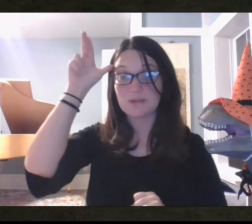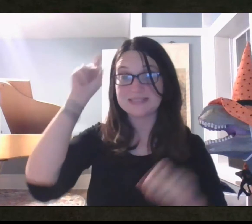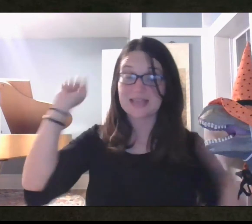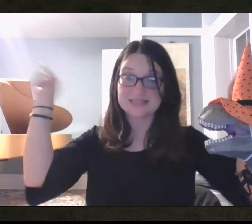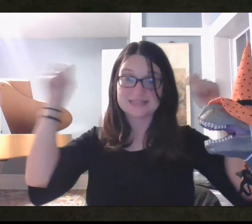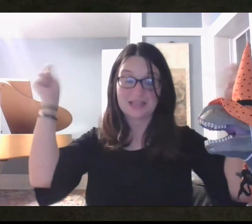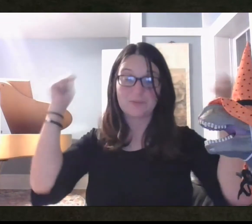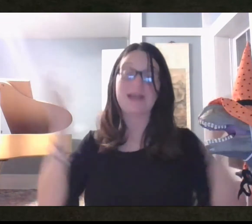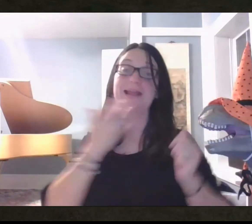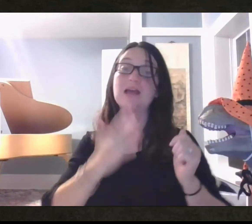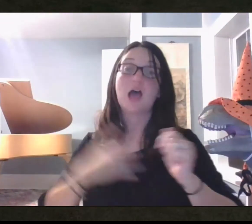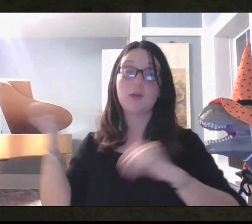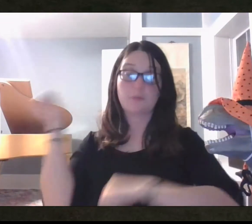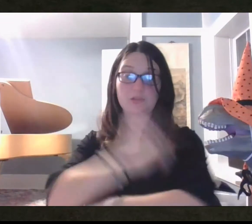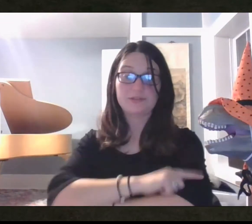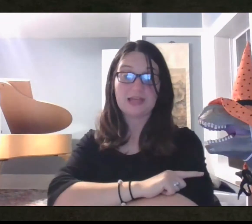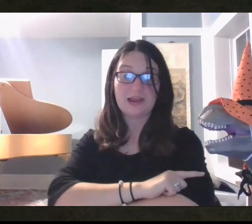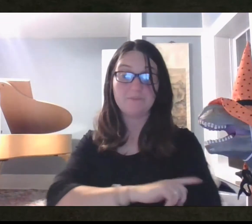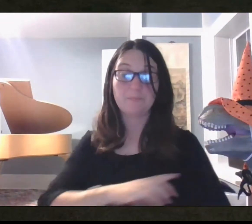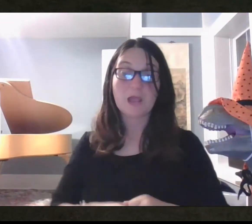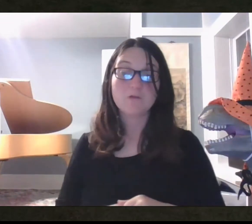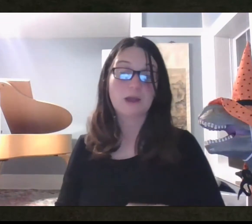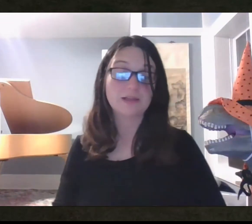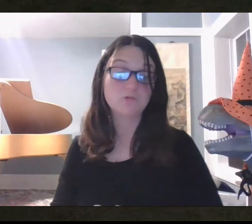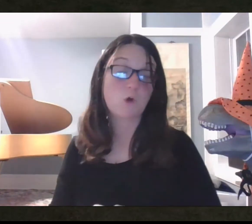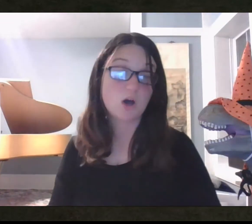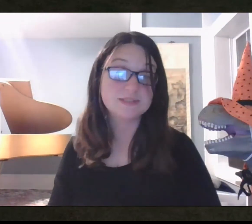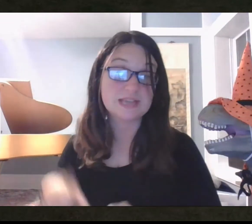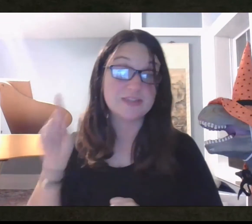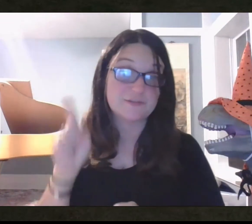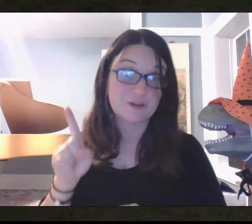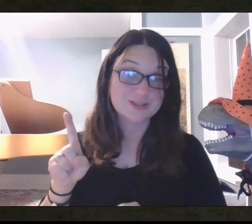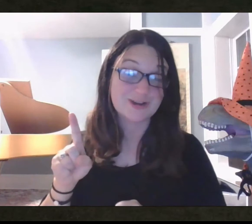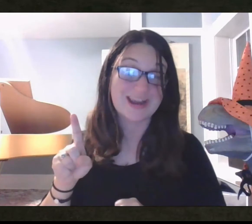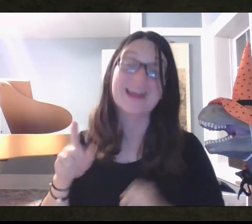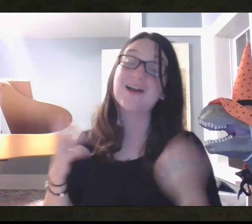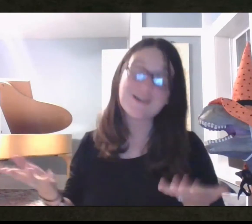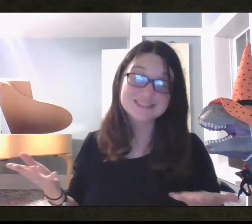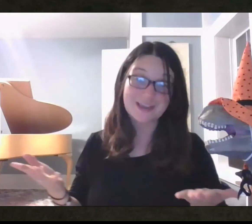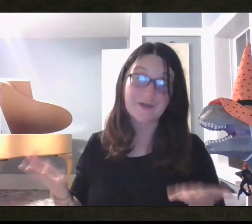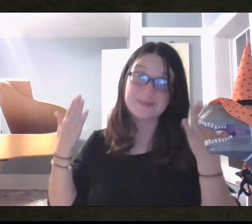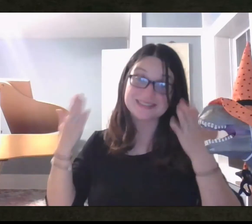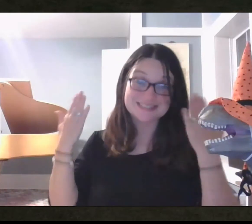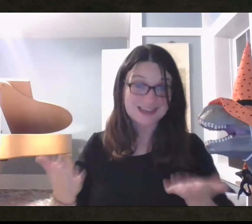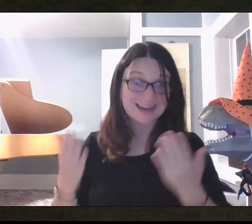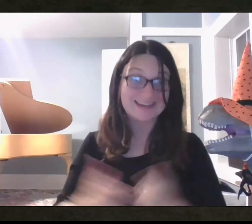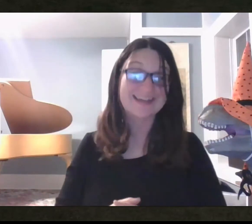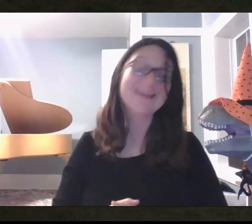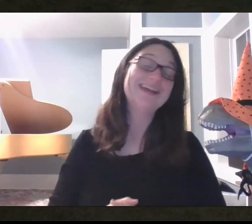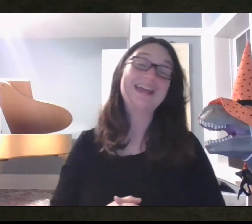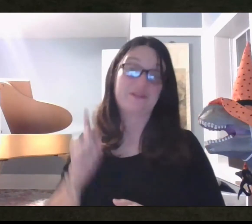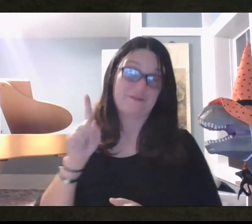two Mustangs celebrating a birthday. Raylan Walls in the first grade, and also Miss